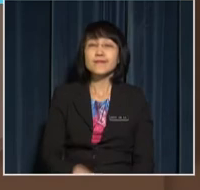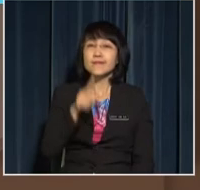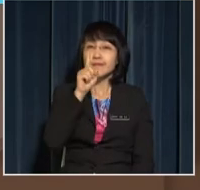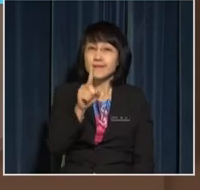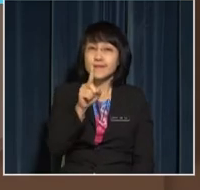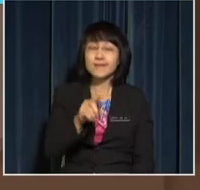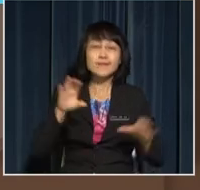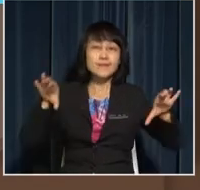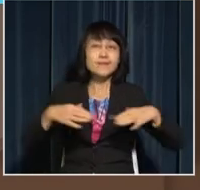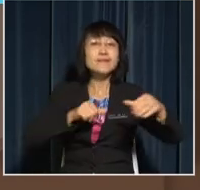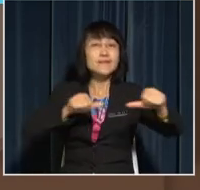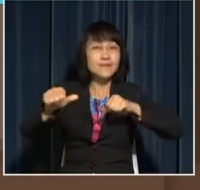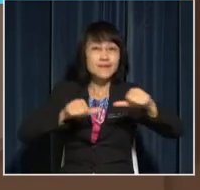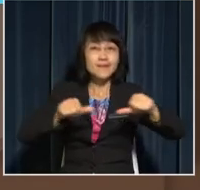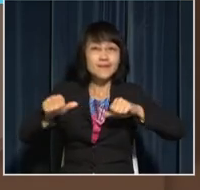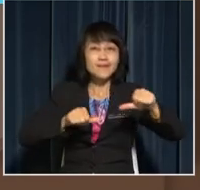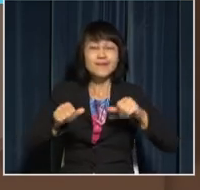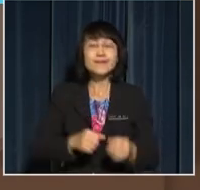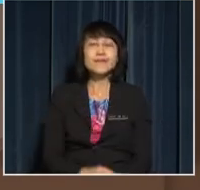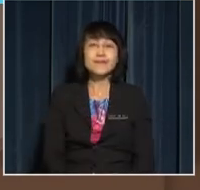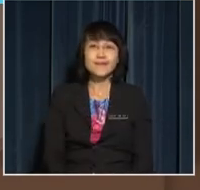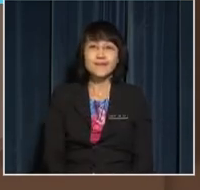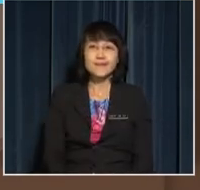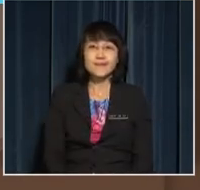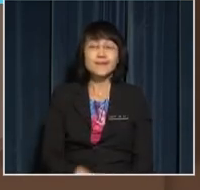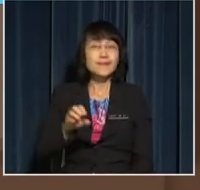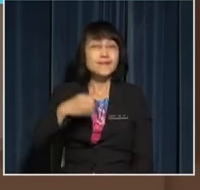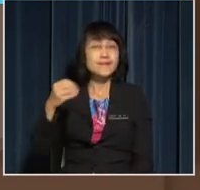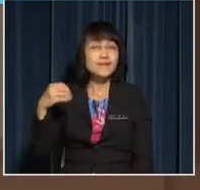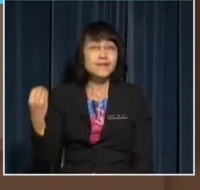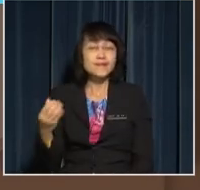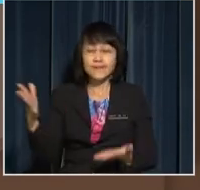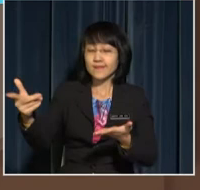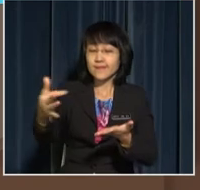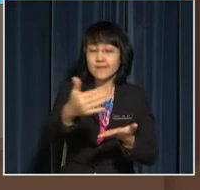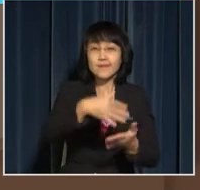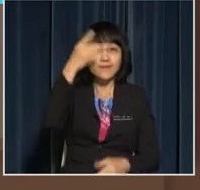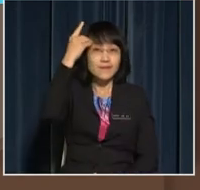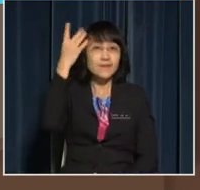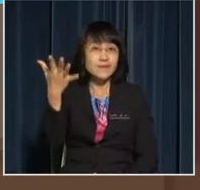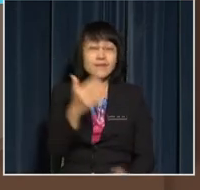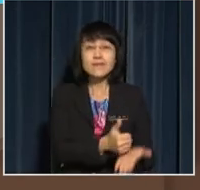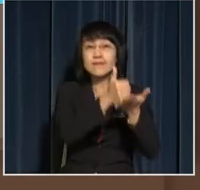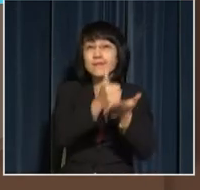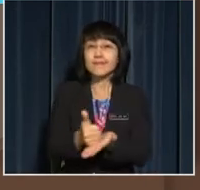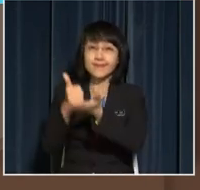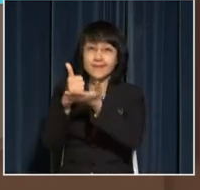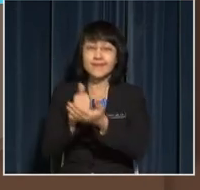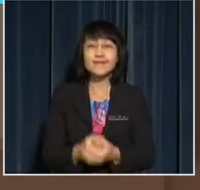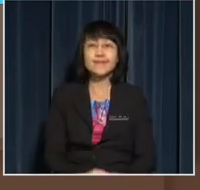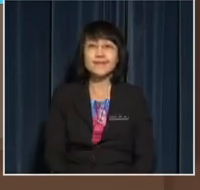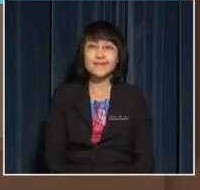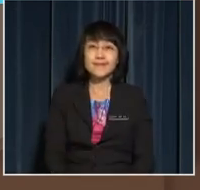them is doing the activity And the others are collecting data and helping each other